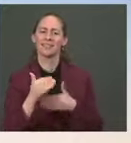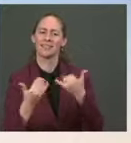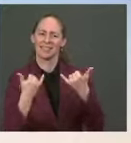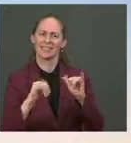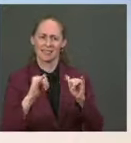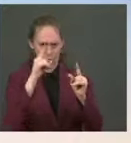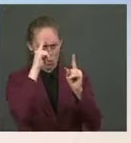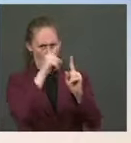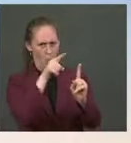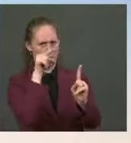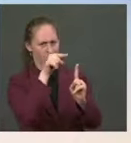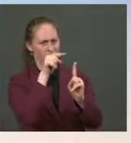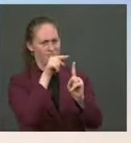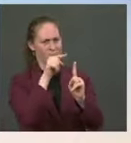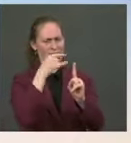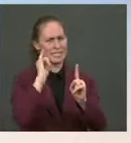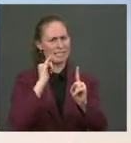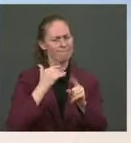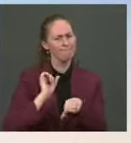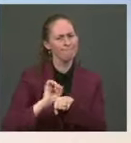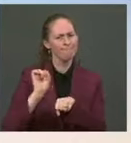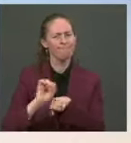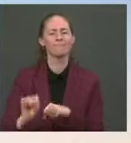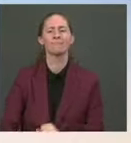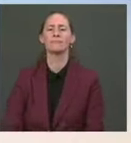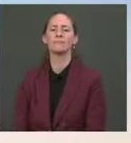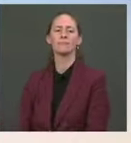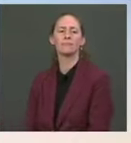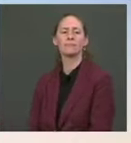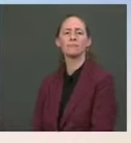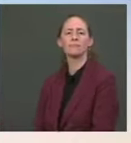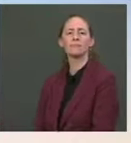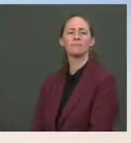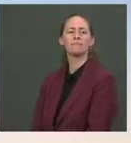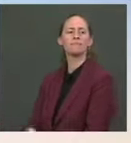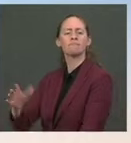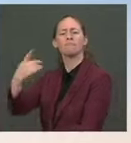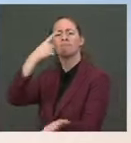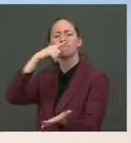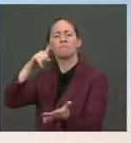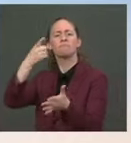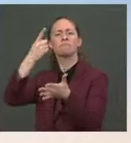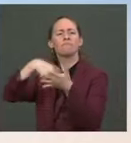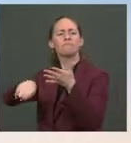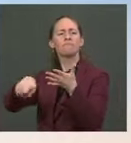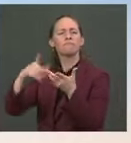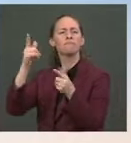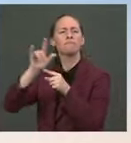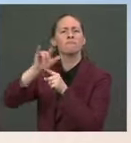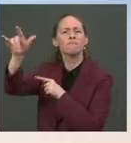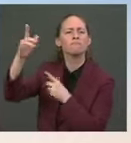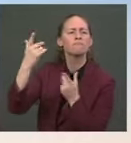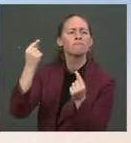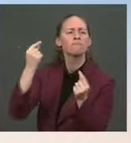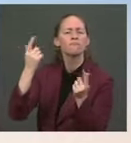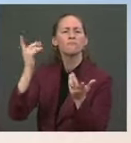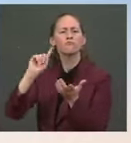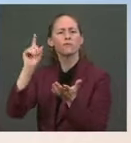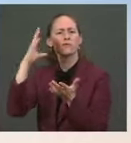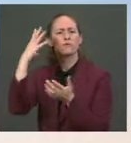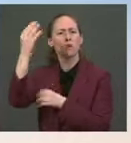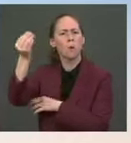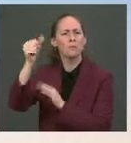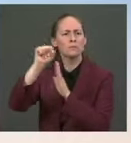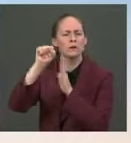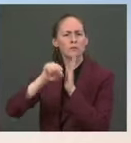Go ahead. The Jen, thanks. What more can you tell us about these trips next week that the President is making? Can you tell us what states or locations